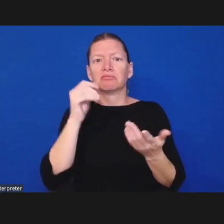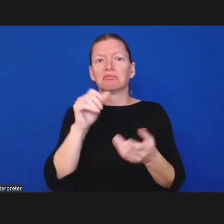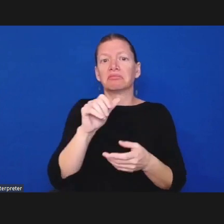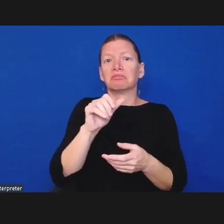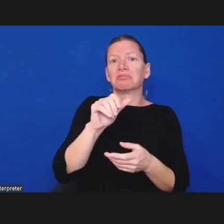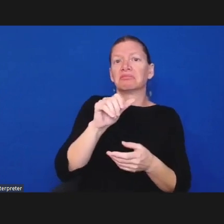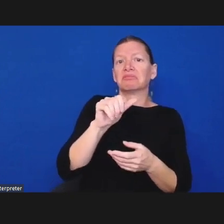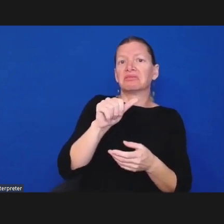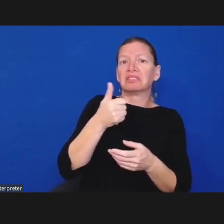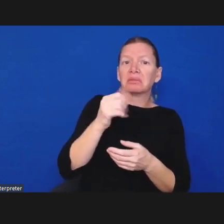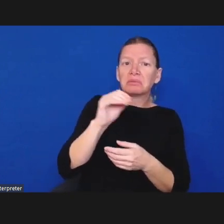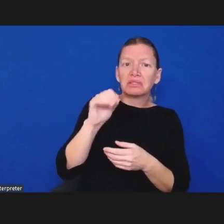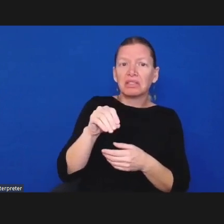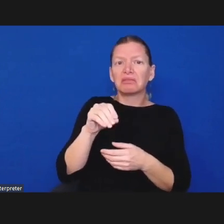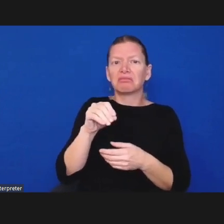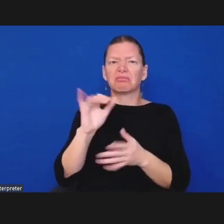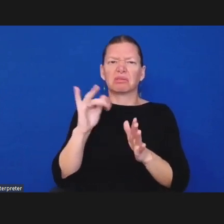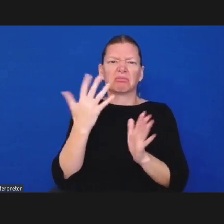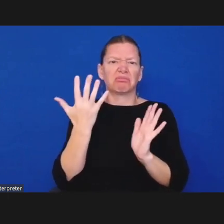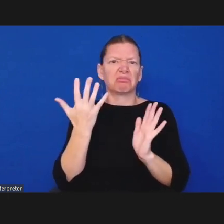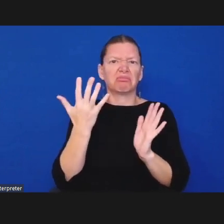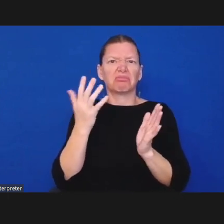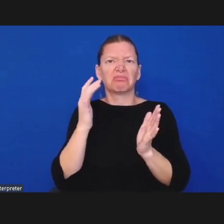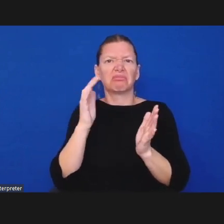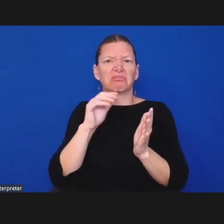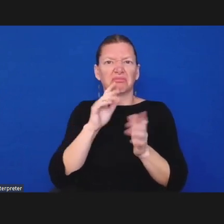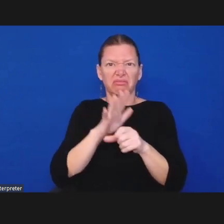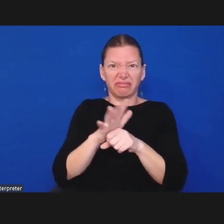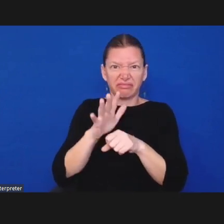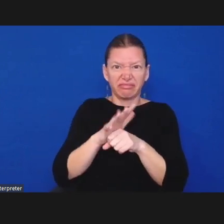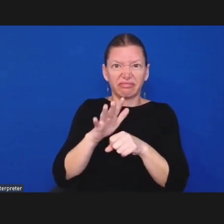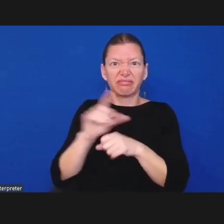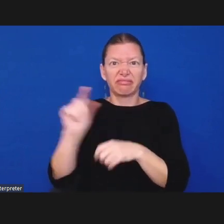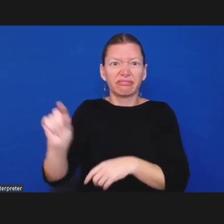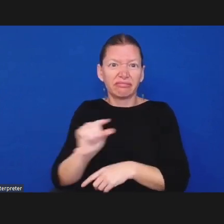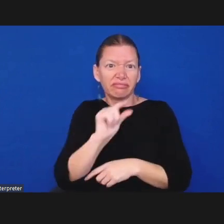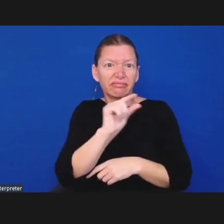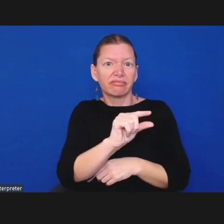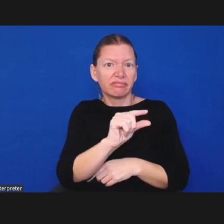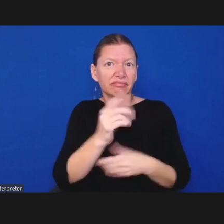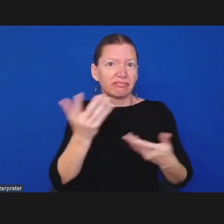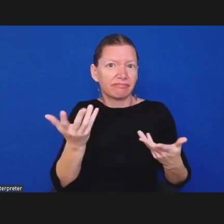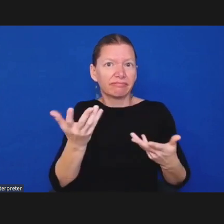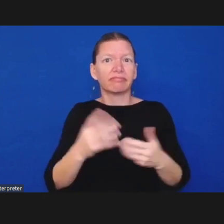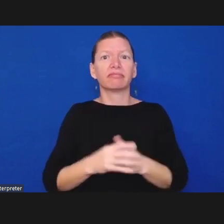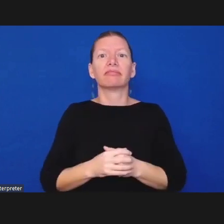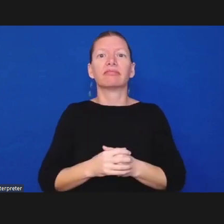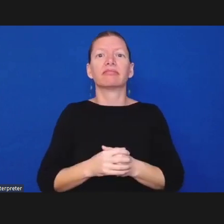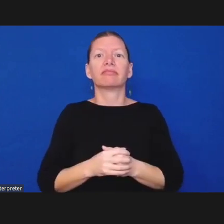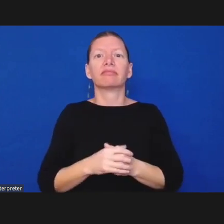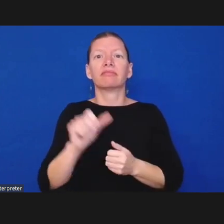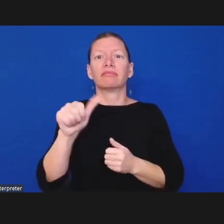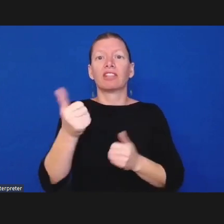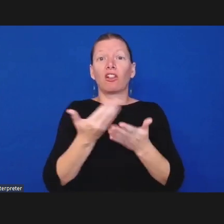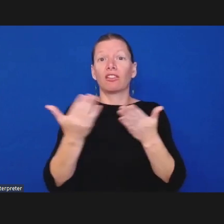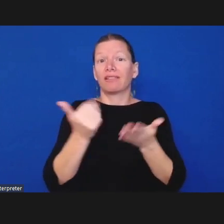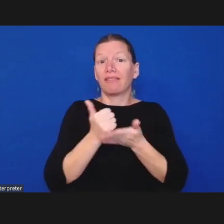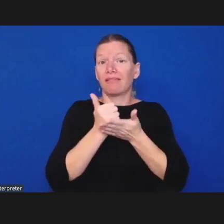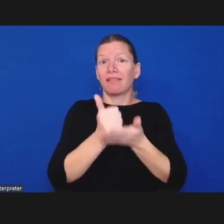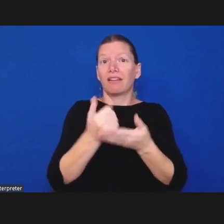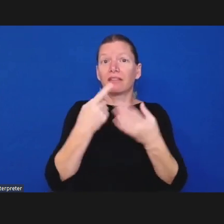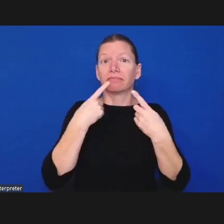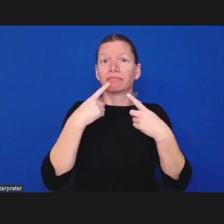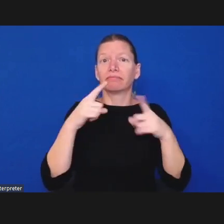i've seen um and this is probably the most common in the last few years is that people will say the oversight agency has failed